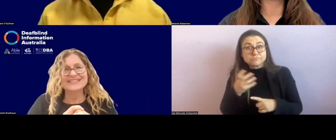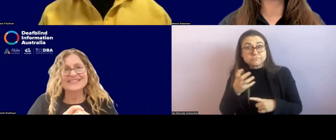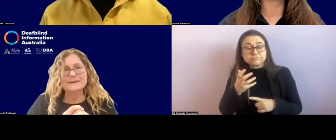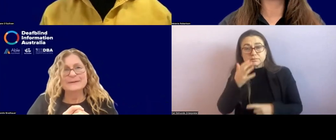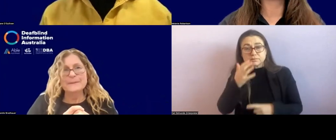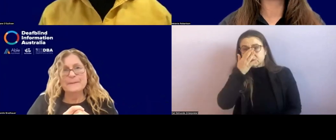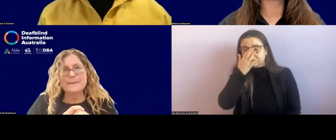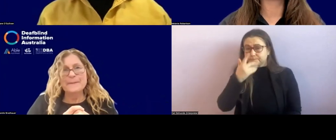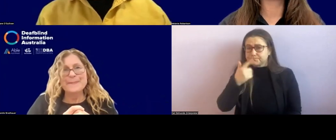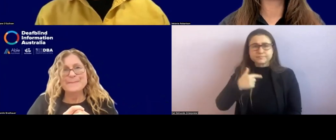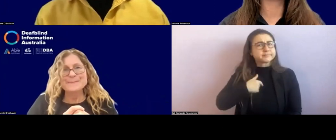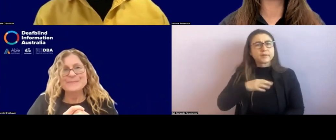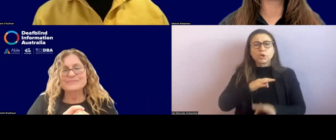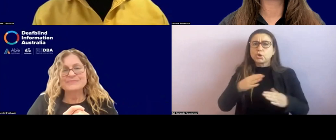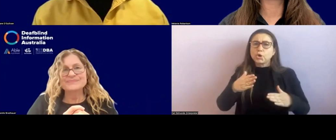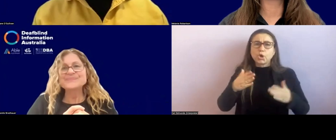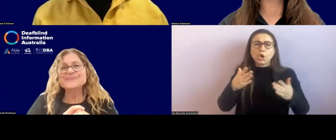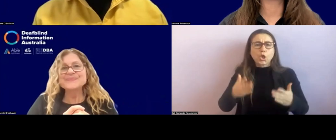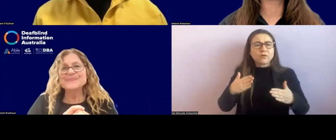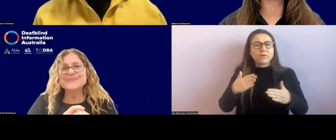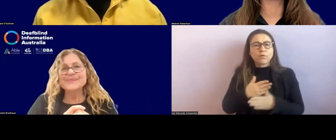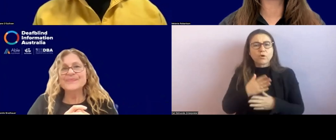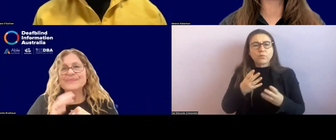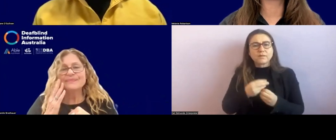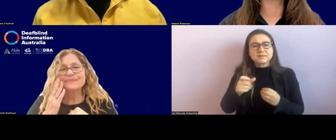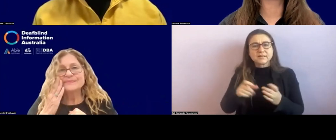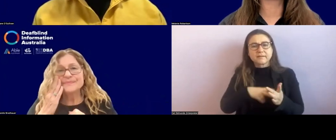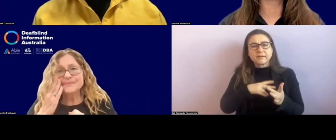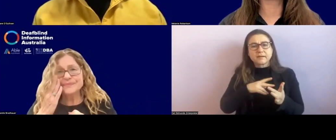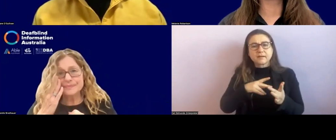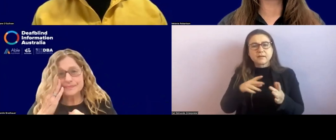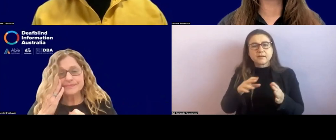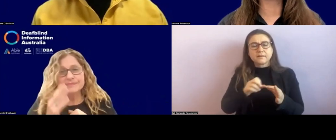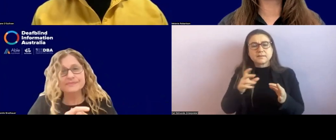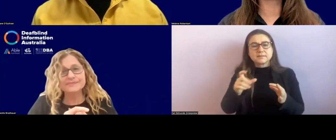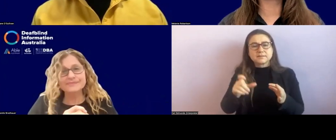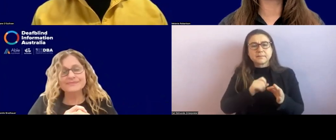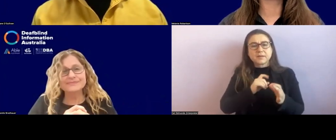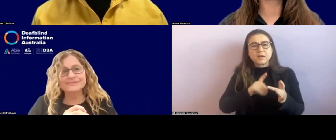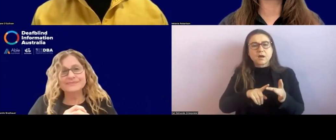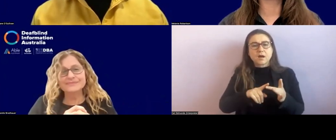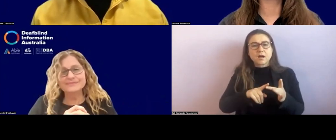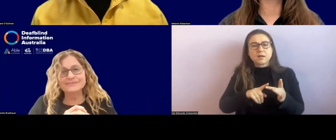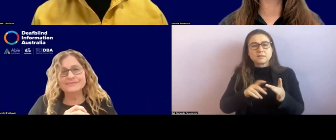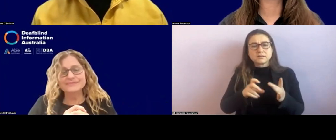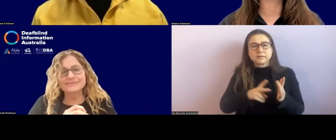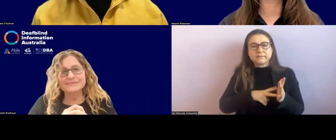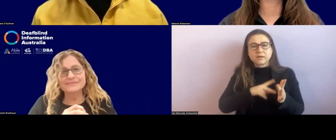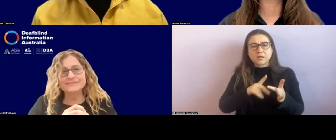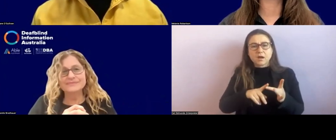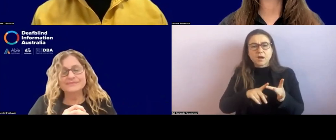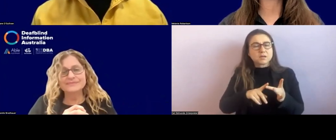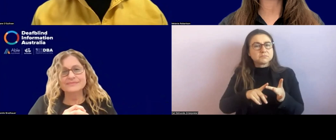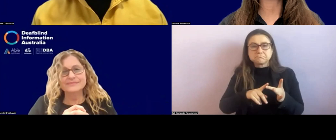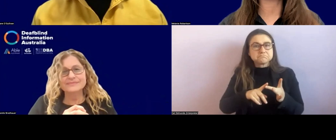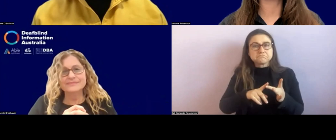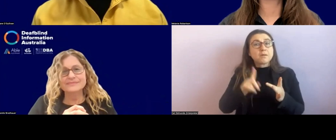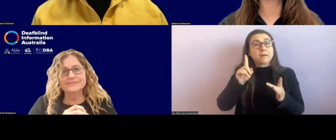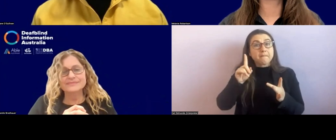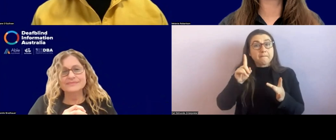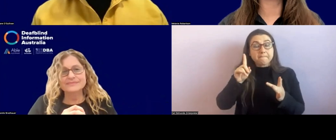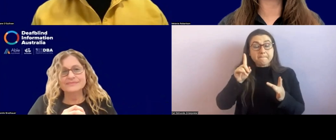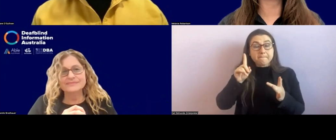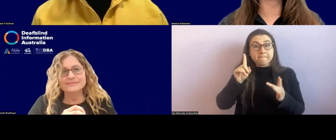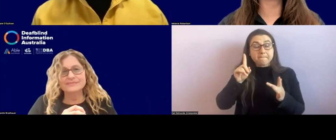I have not done a lot of work in CBI space. Um, I just, um, what I would know is, is working with something that, um,